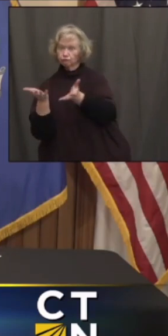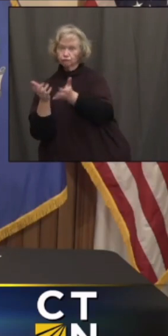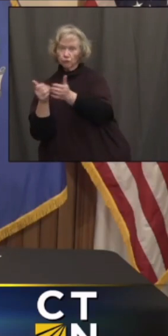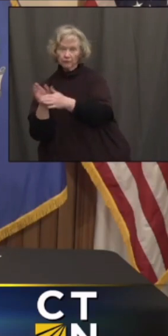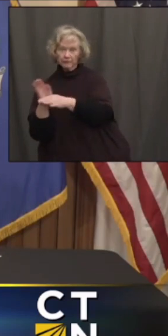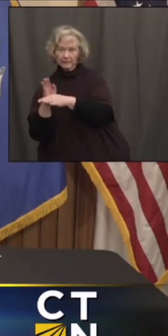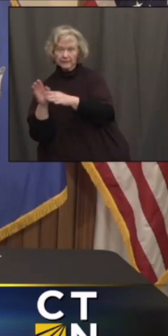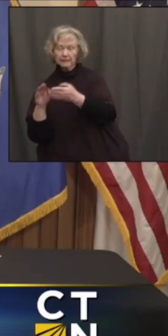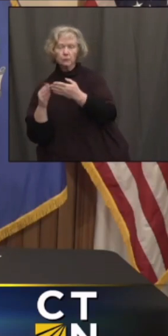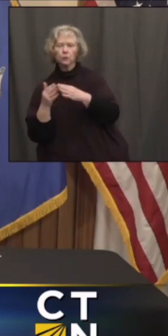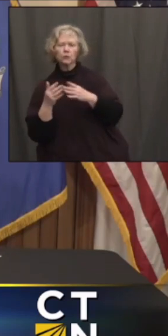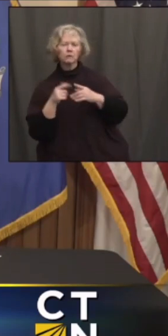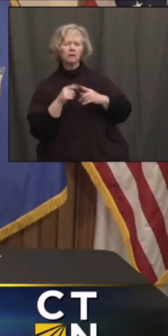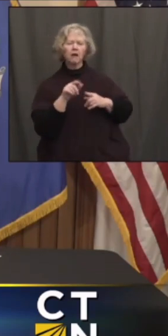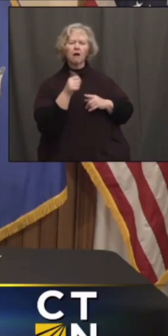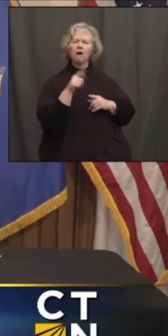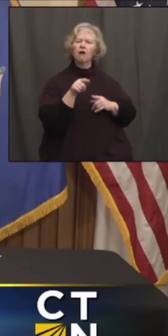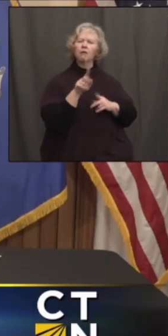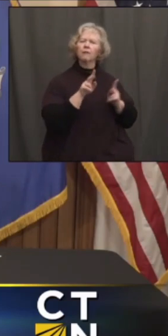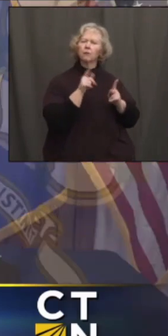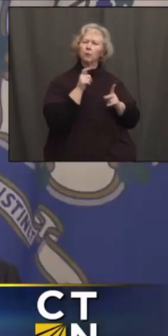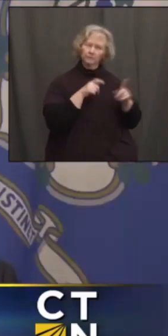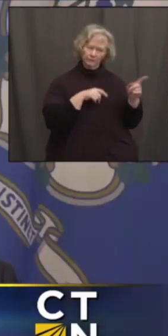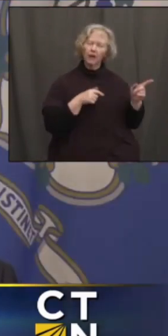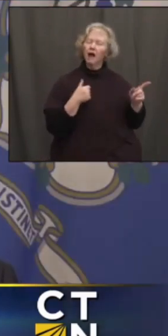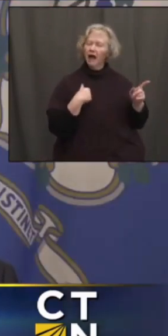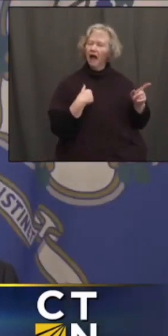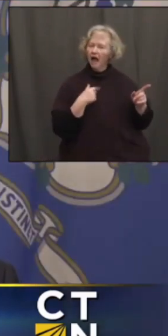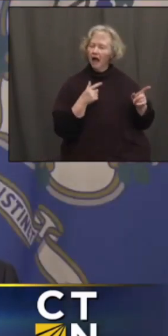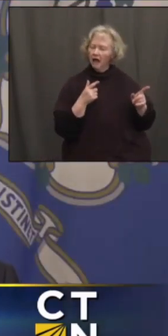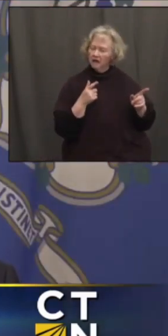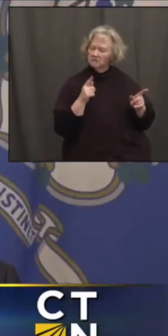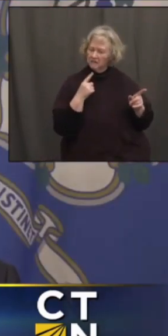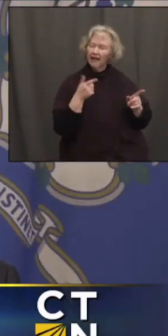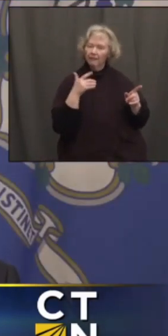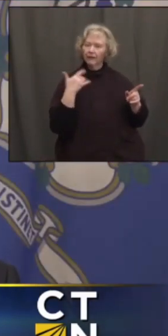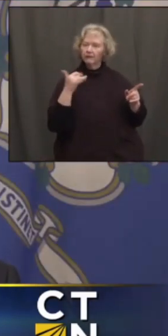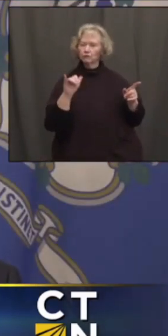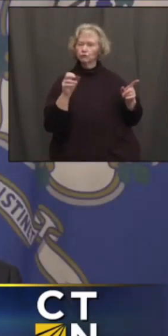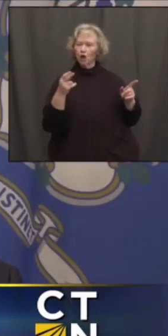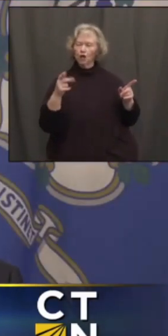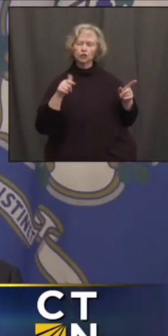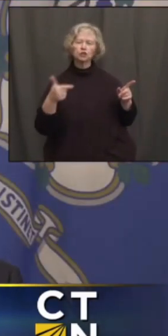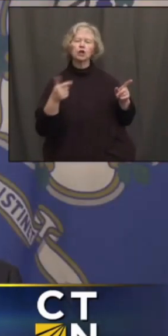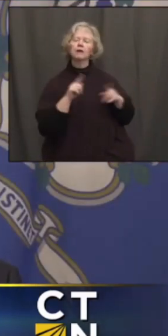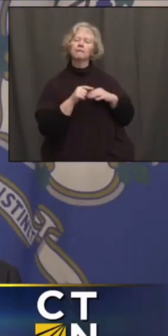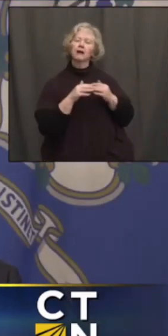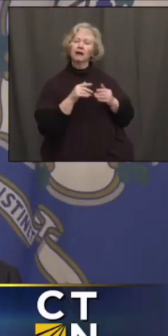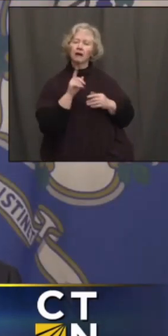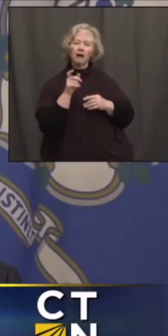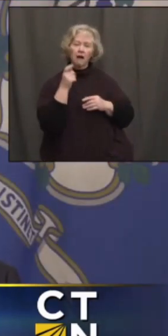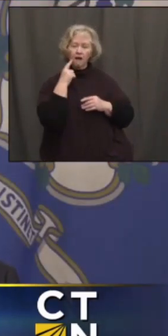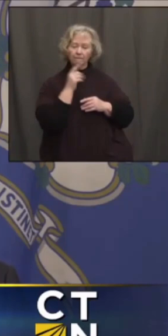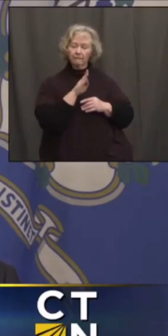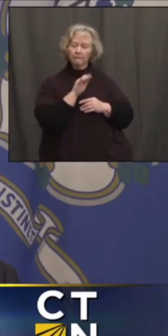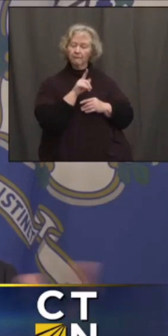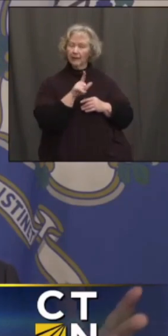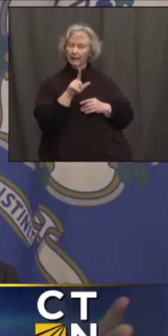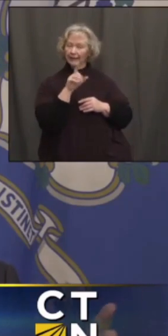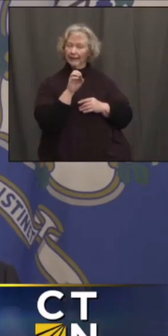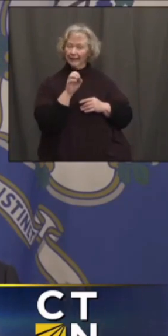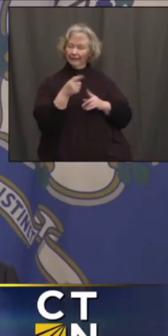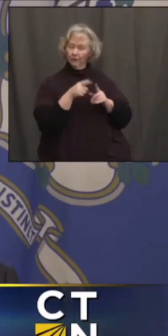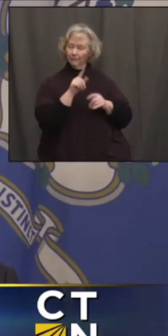in terms of talking to public health people. Yeah, I'll start then, Josh. I I can tell you that, first of all, Governor Bill Lee of Tennessee and